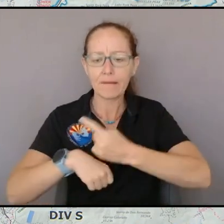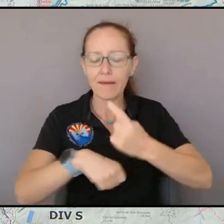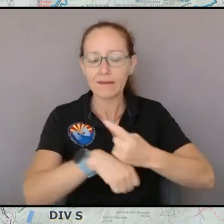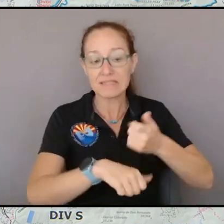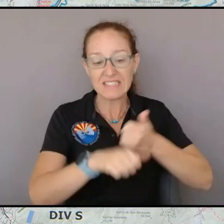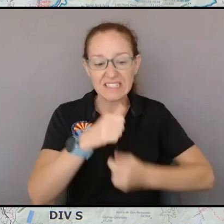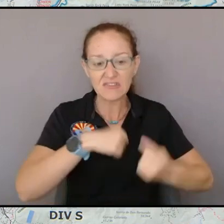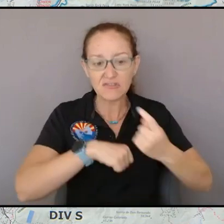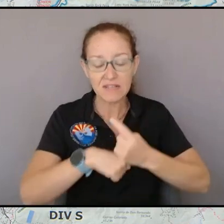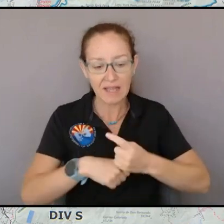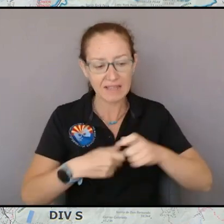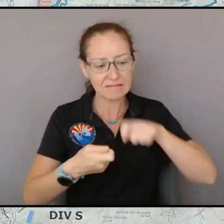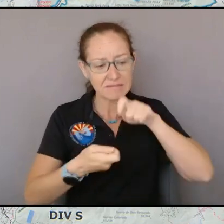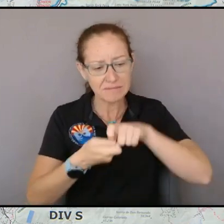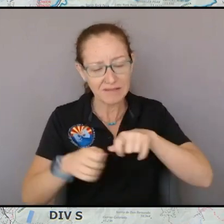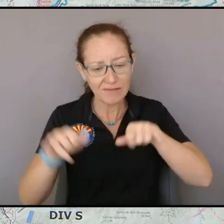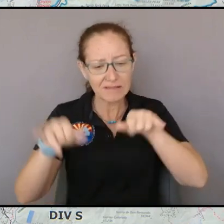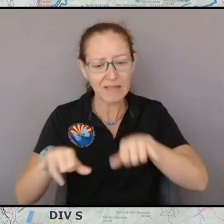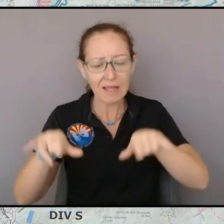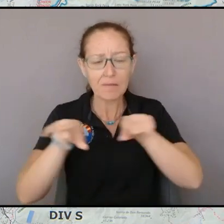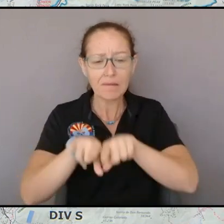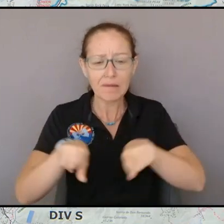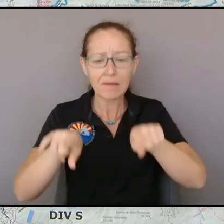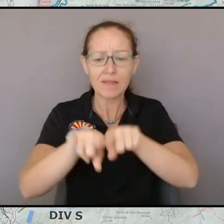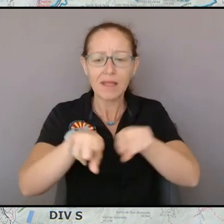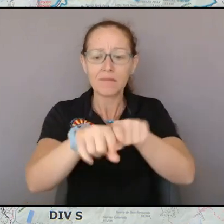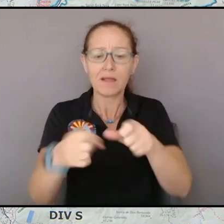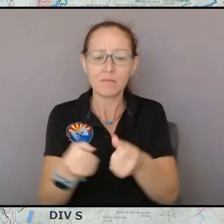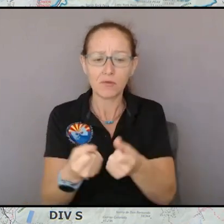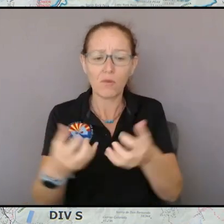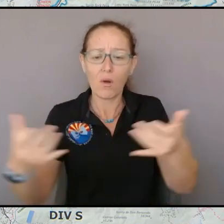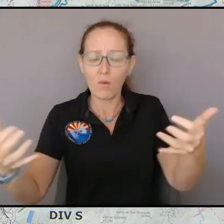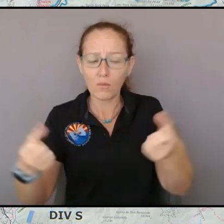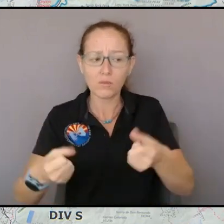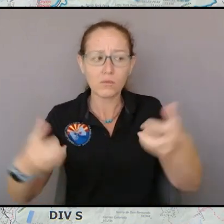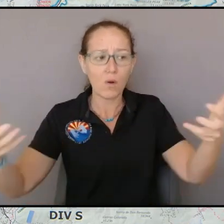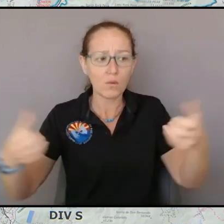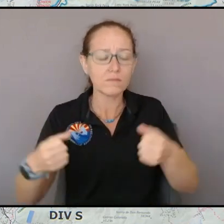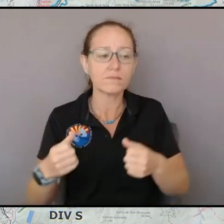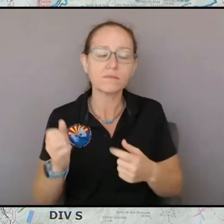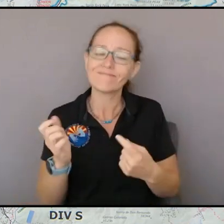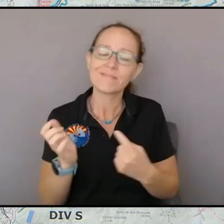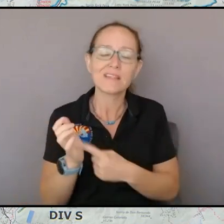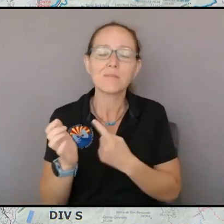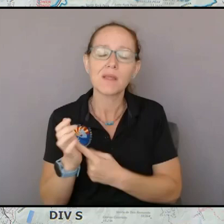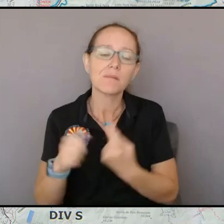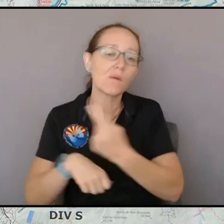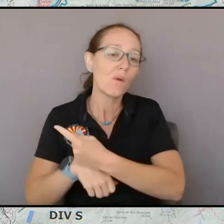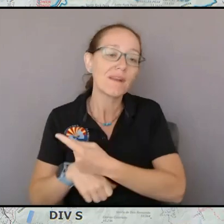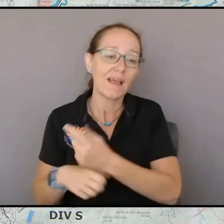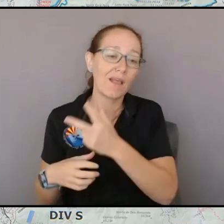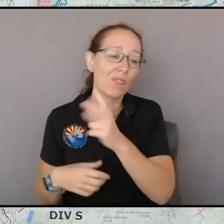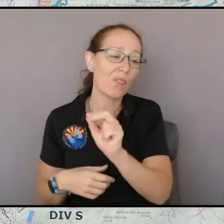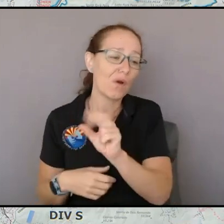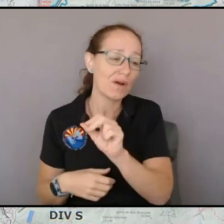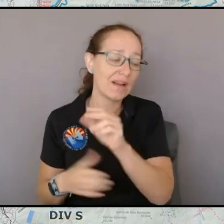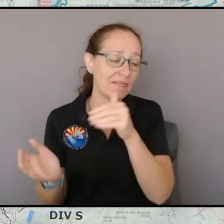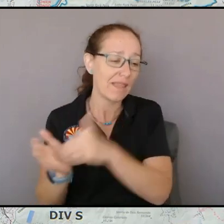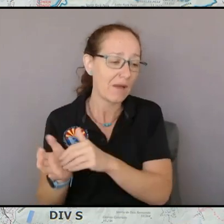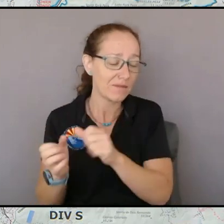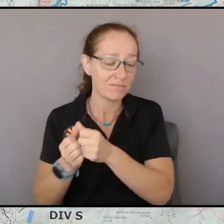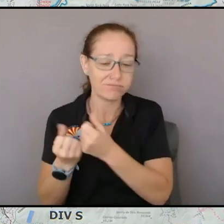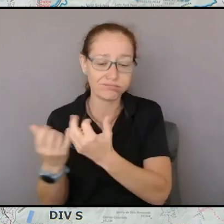over the life of this fire we've had some 30,000 acre days we've had some thousand acre days so if you leave that line in a place